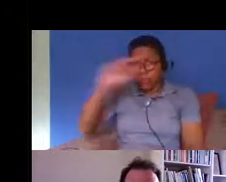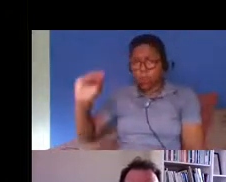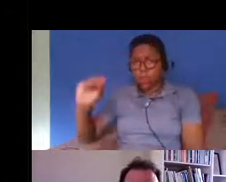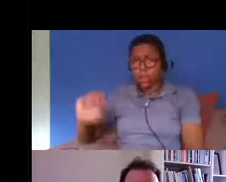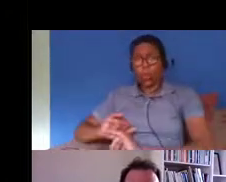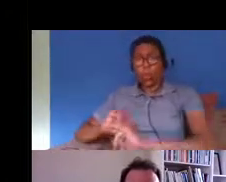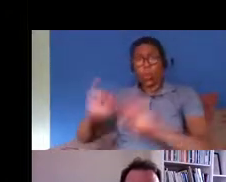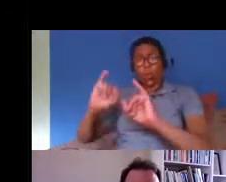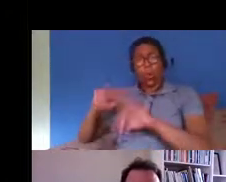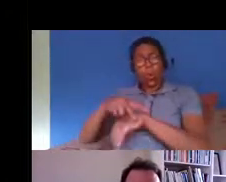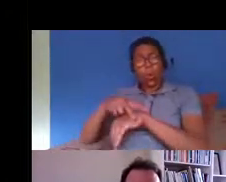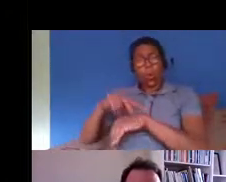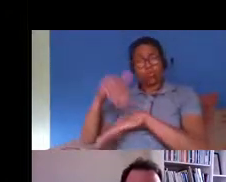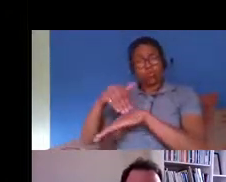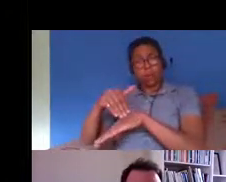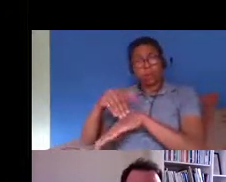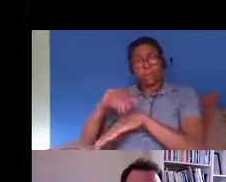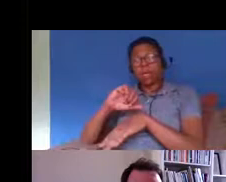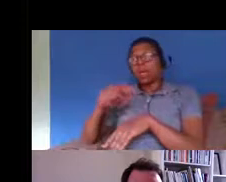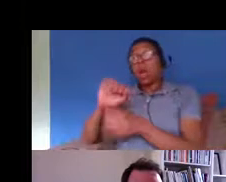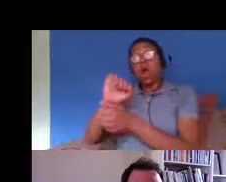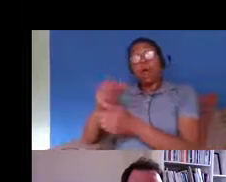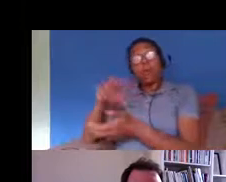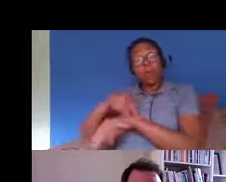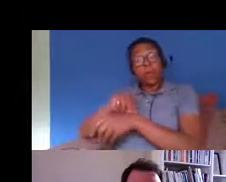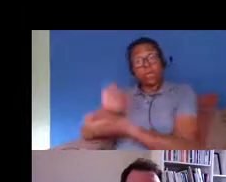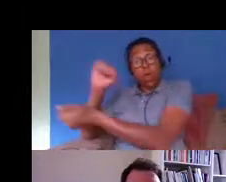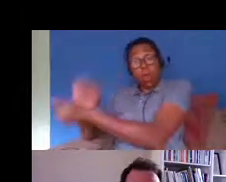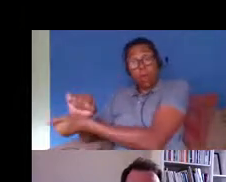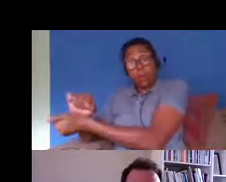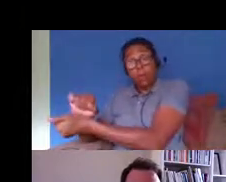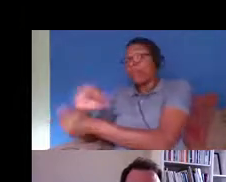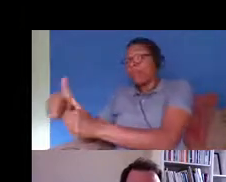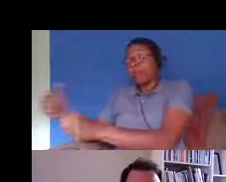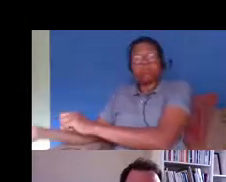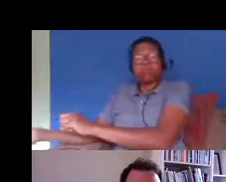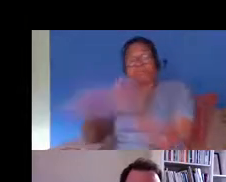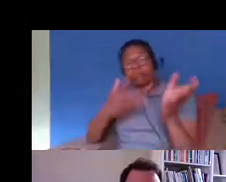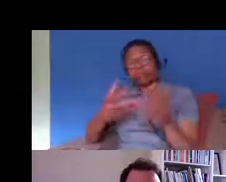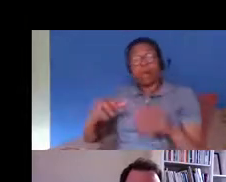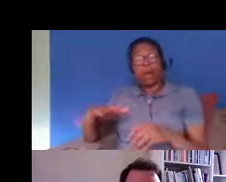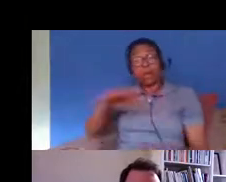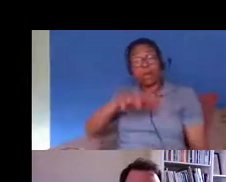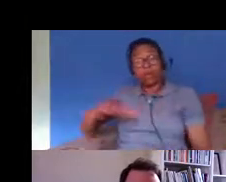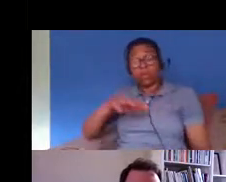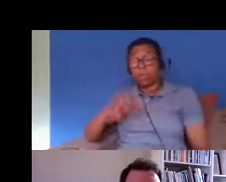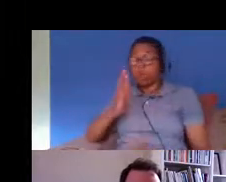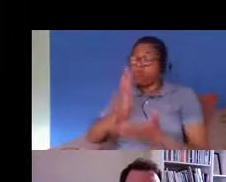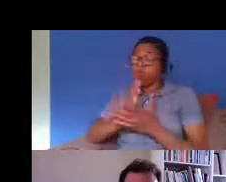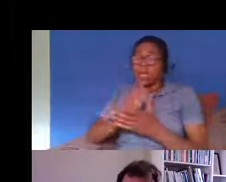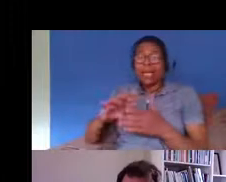by the police then and handed over to the home office and detained which is just just astonishing it does huge damage to to community relations